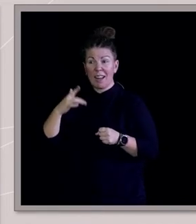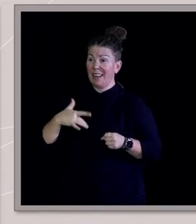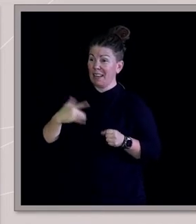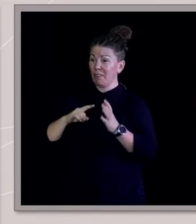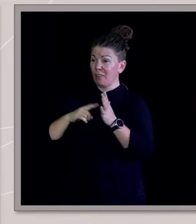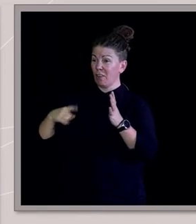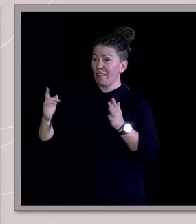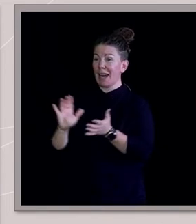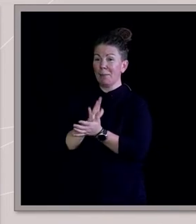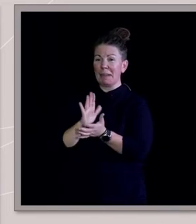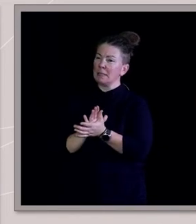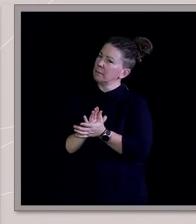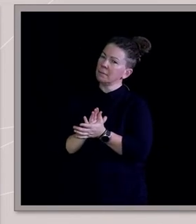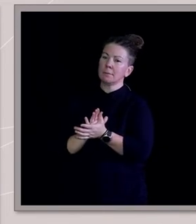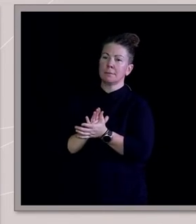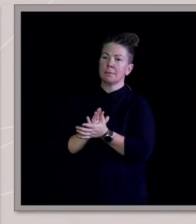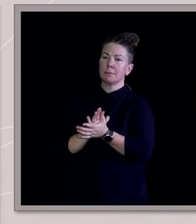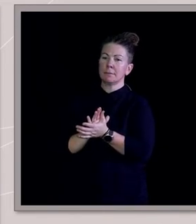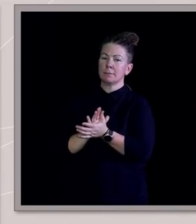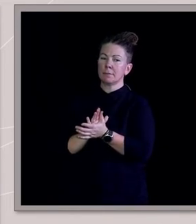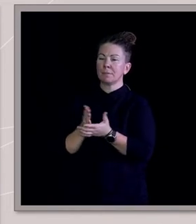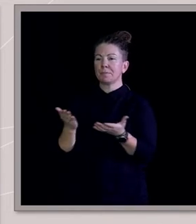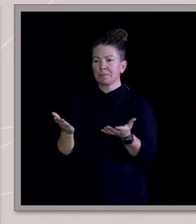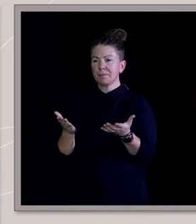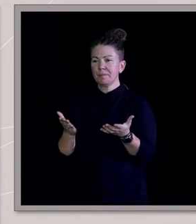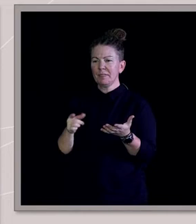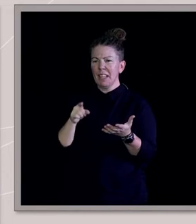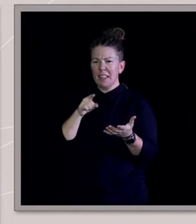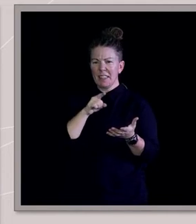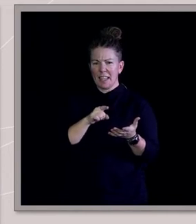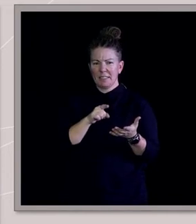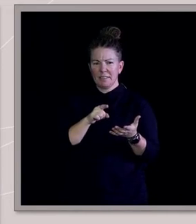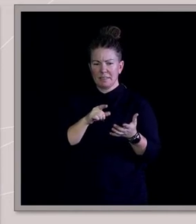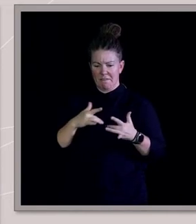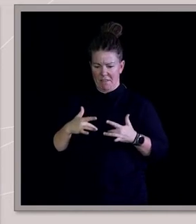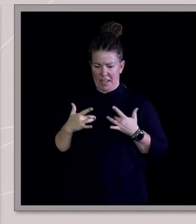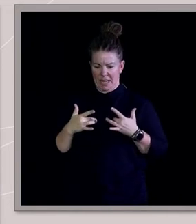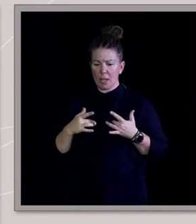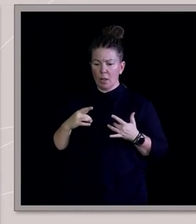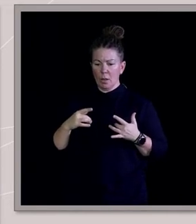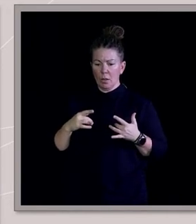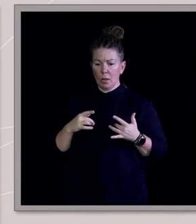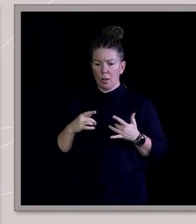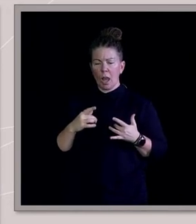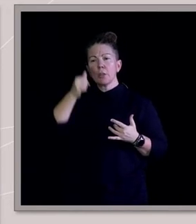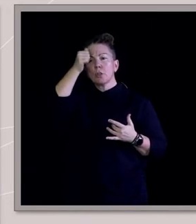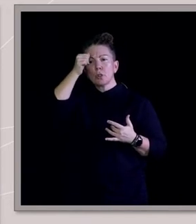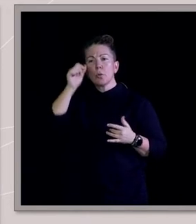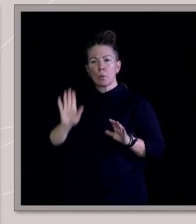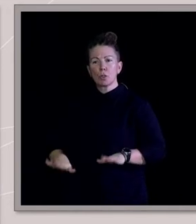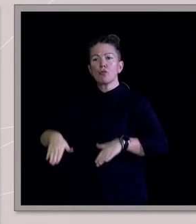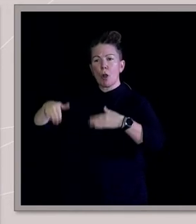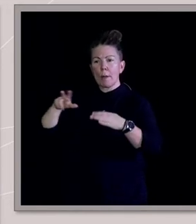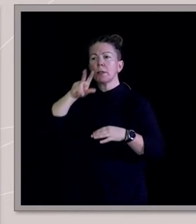And so, the message was just omnipresent, that at one point, we would need to speak in tongues to be saved as